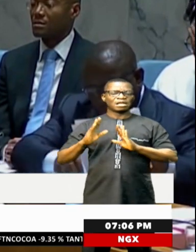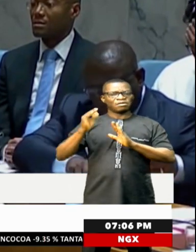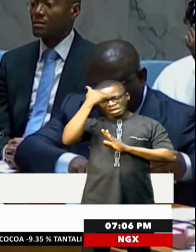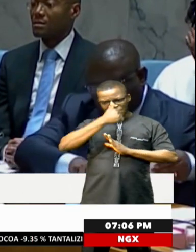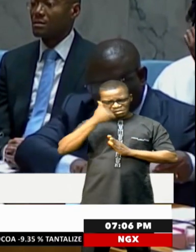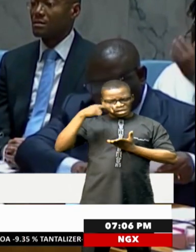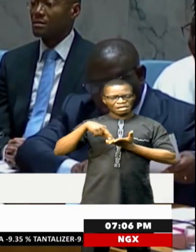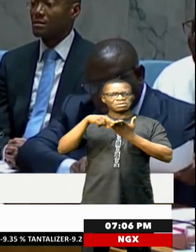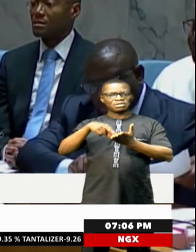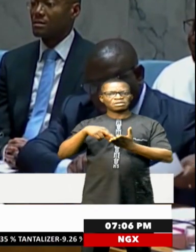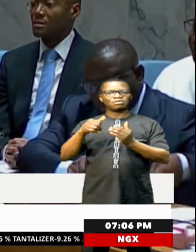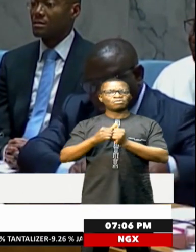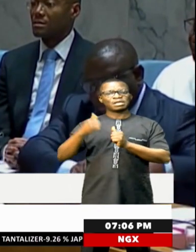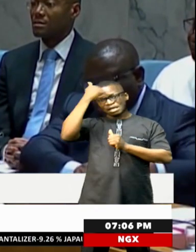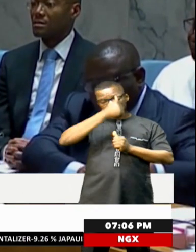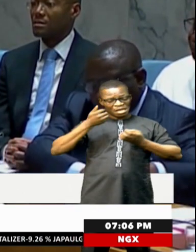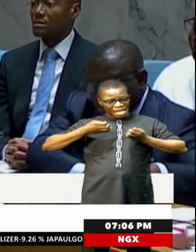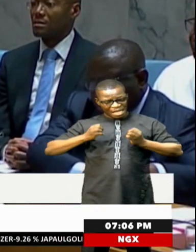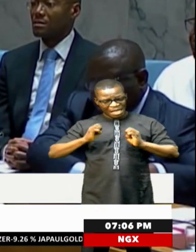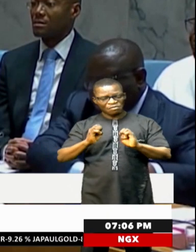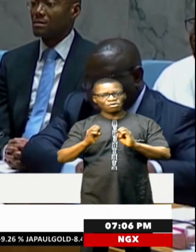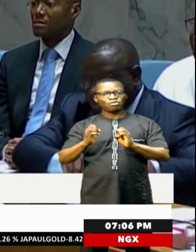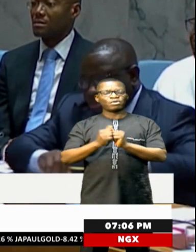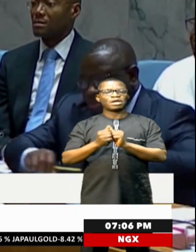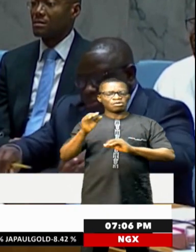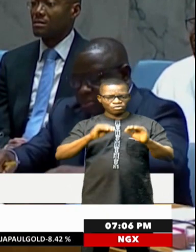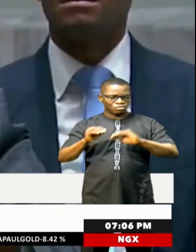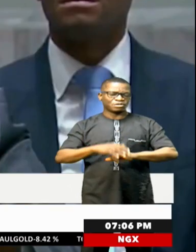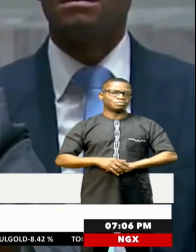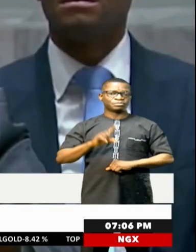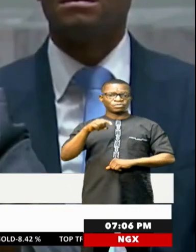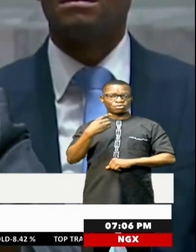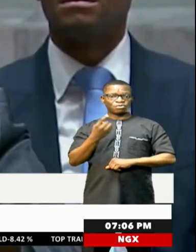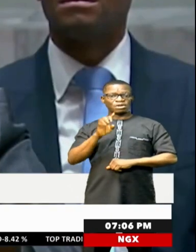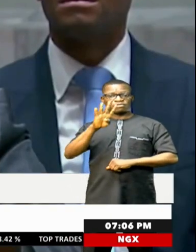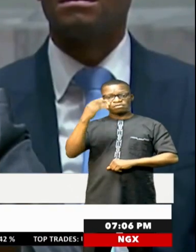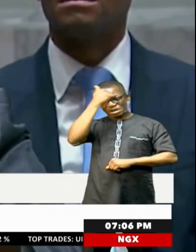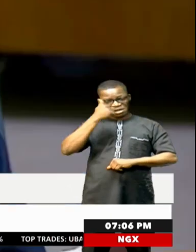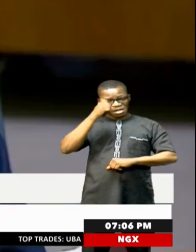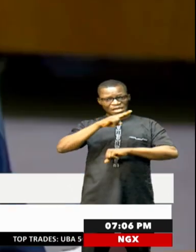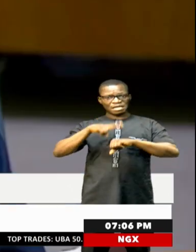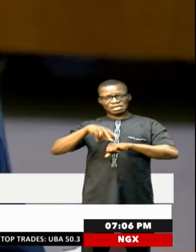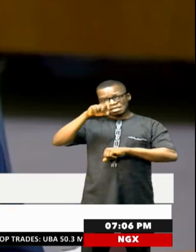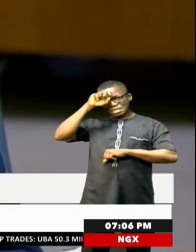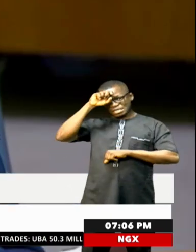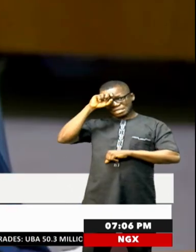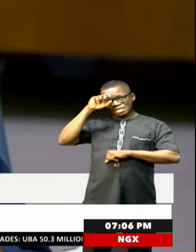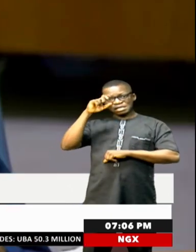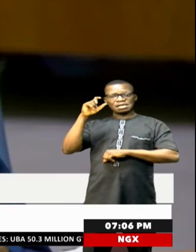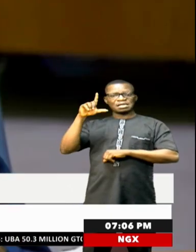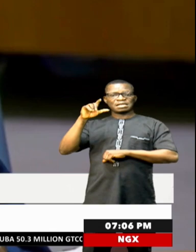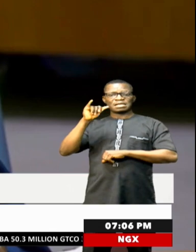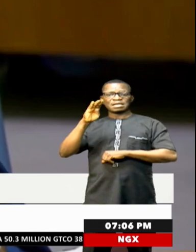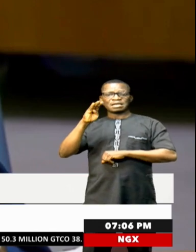with the continent's efforts and contributions. Only four African nations, Egypt, Liberia, Ethiopia,